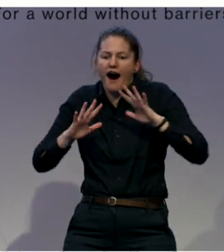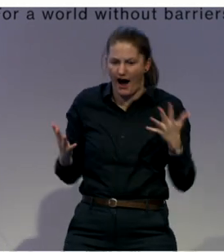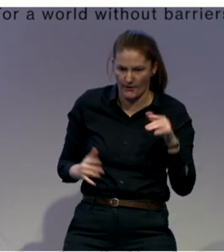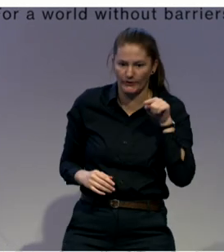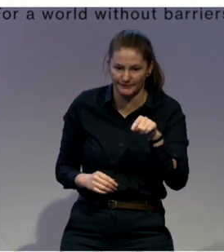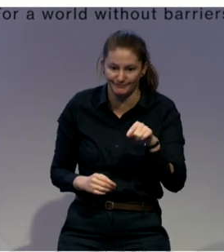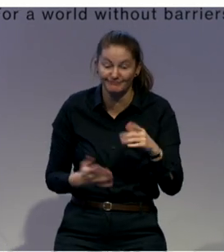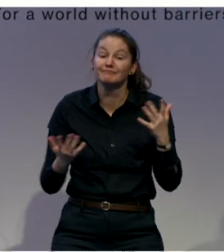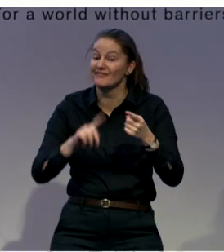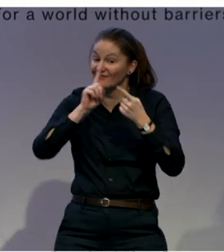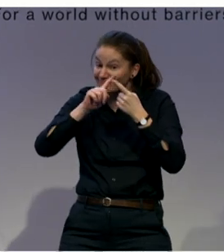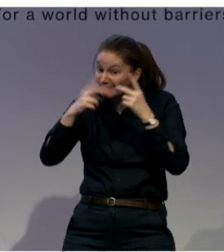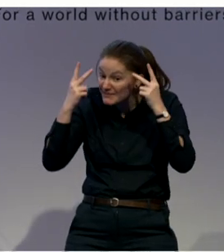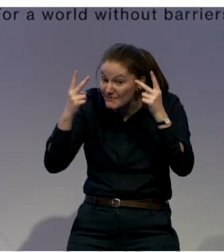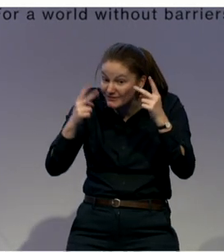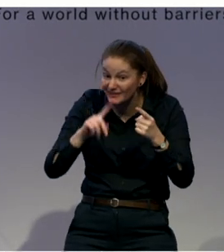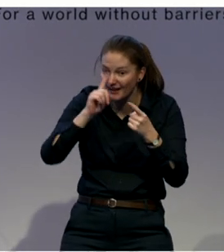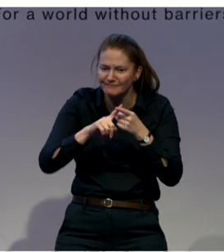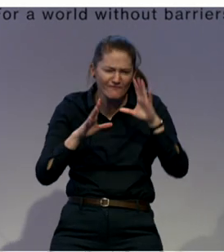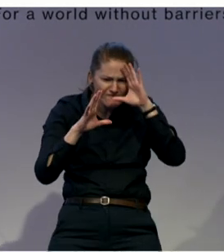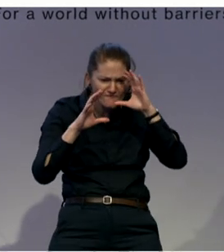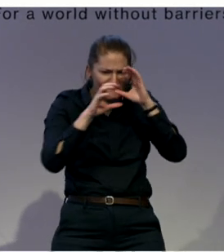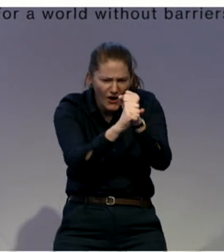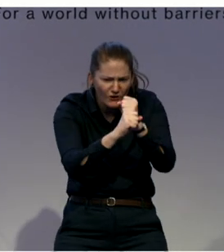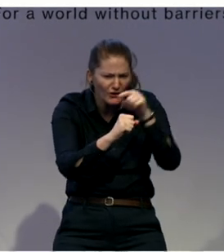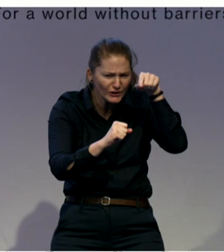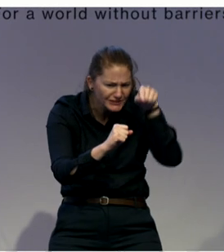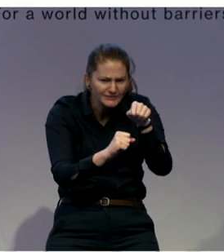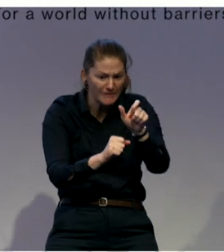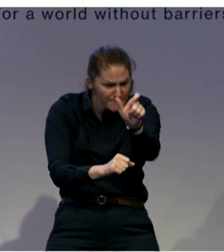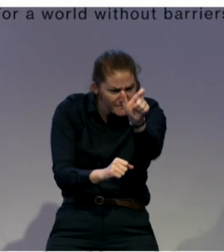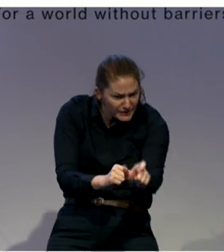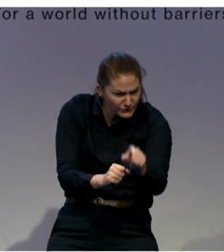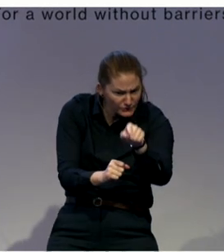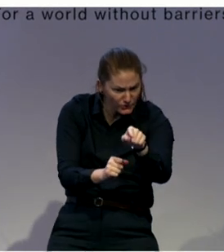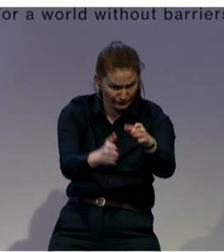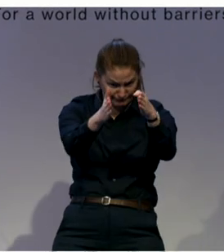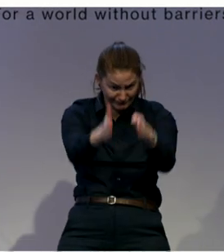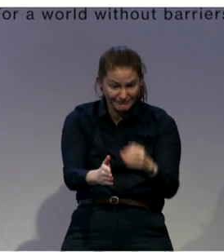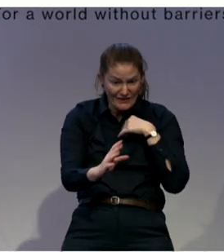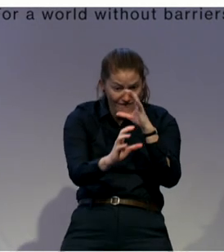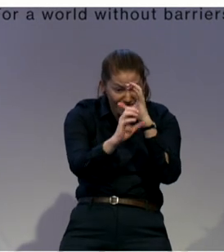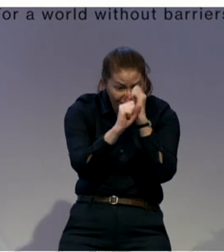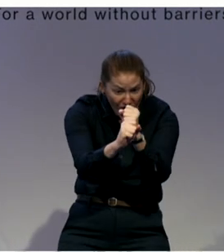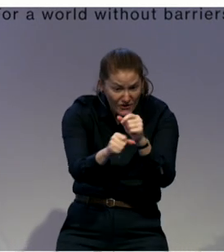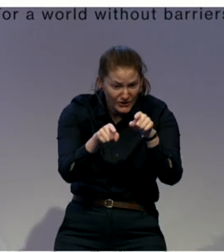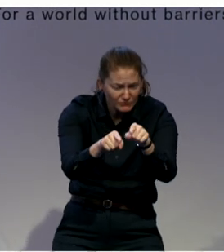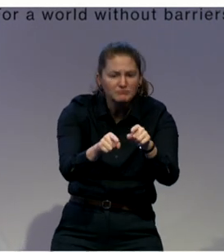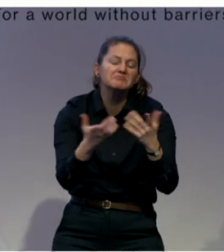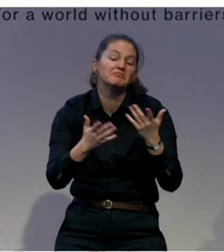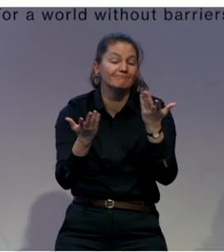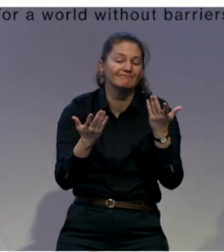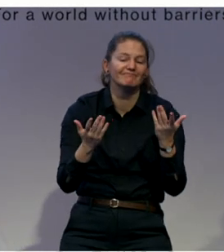most of the time is that you have these new small group homes or new settings and government says, well, look,